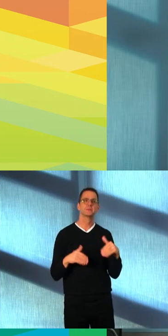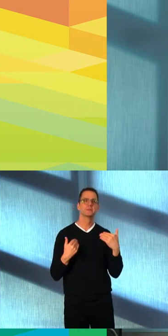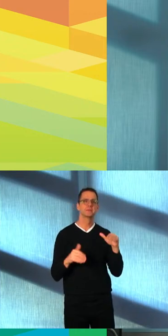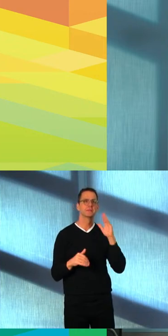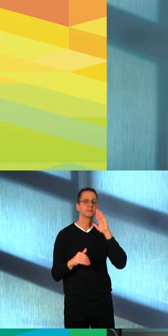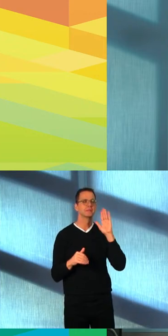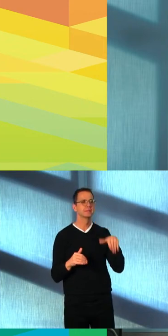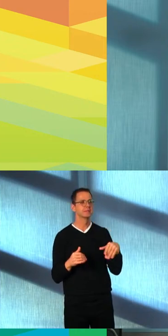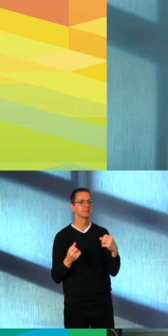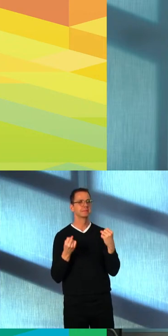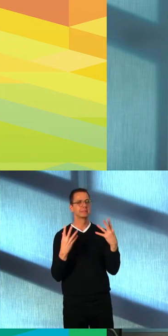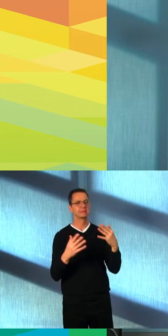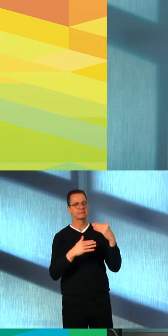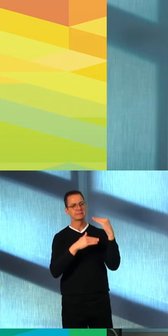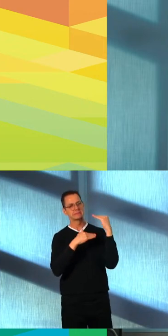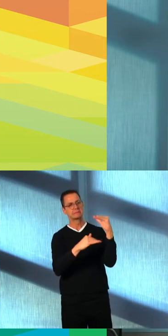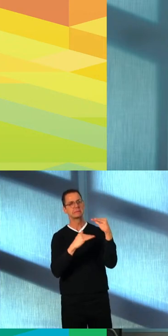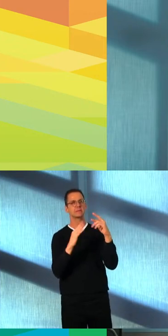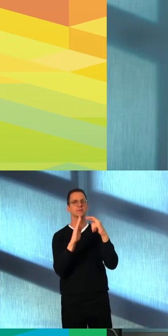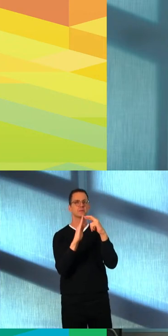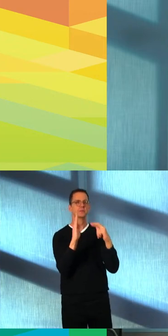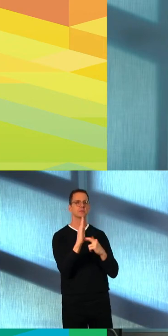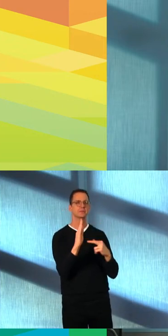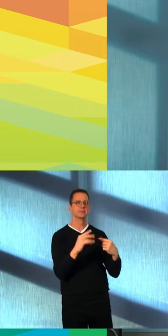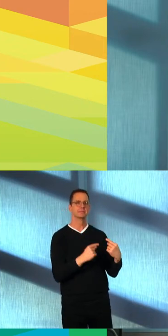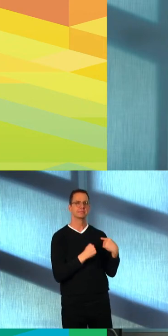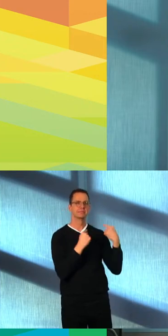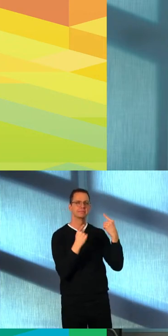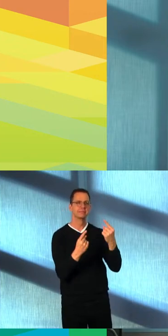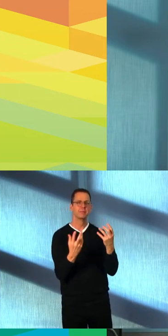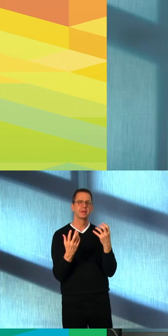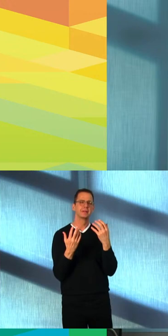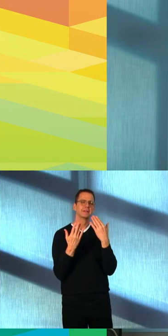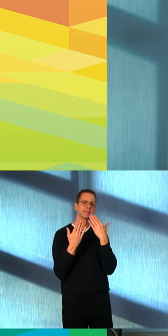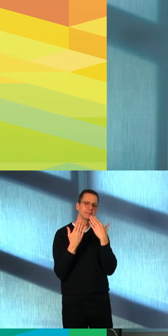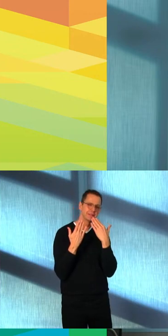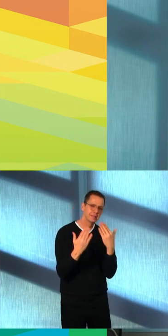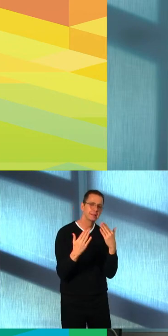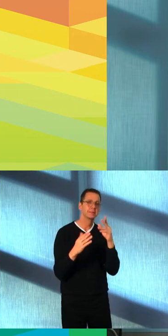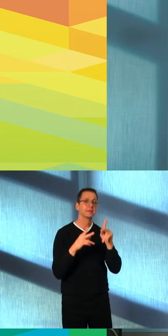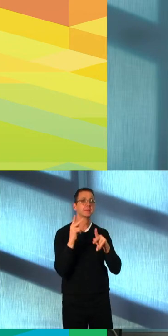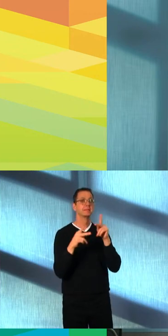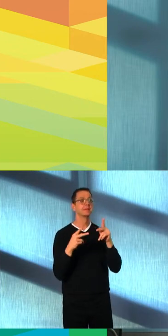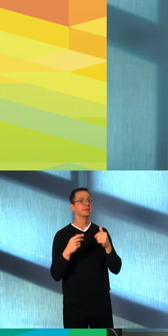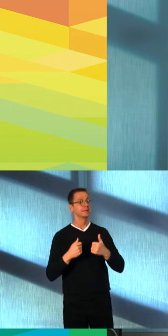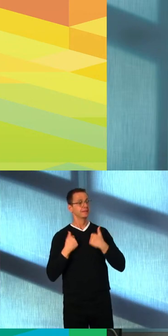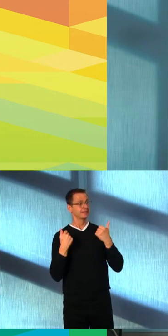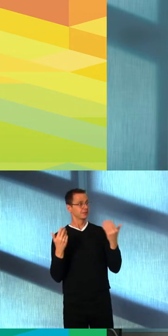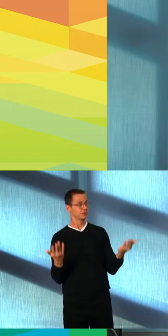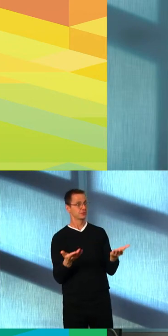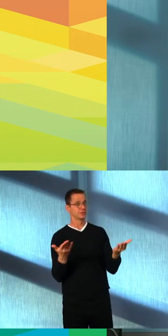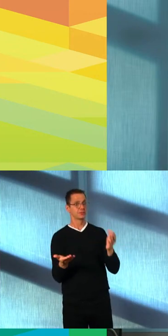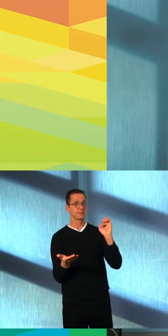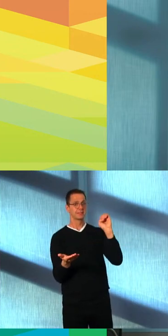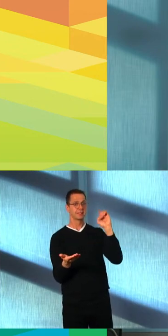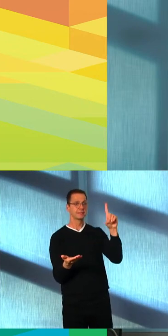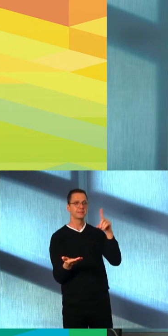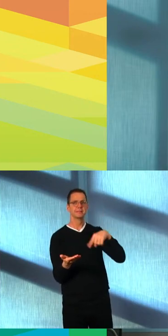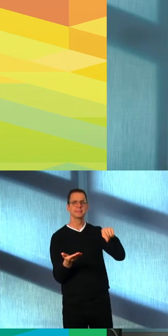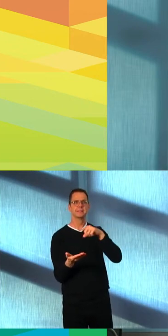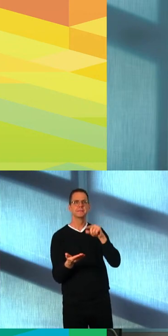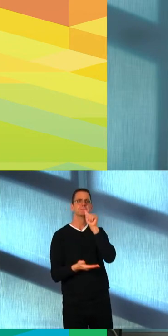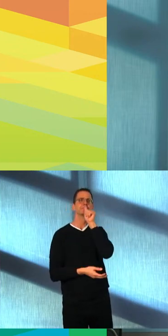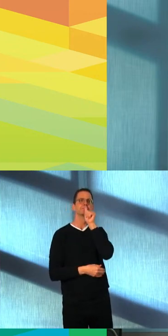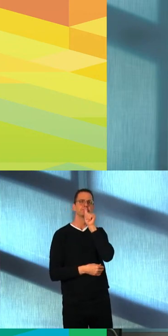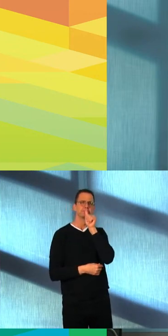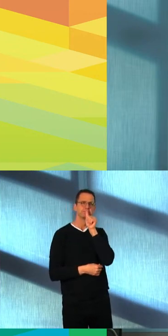resilience, and their commitment. We appreciate the media's help as well in sharing the most current information with Edmontonians,